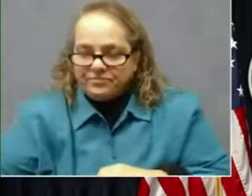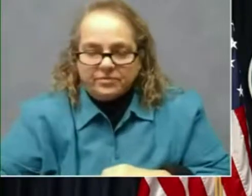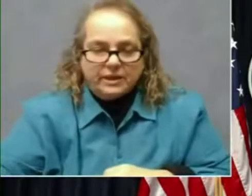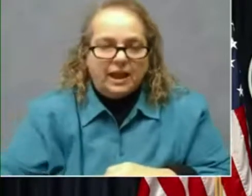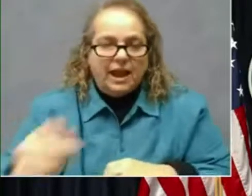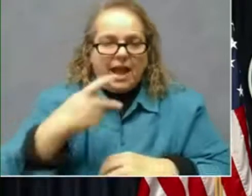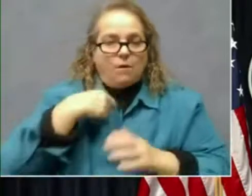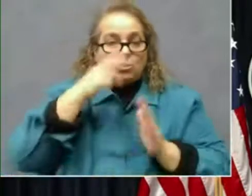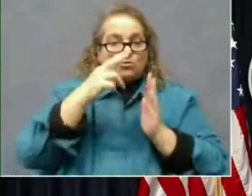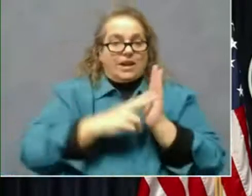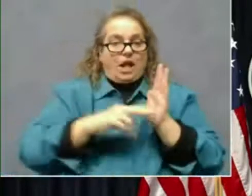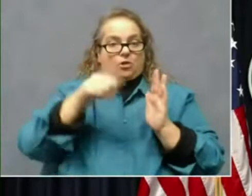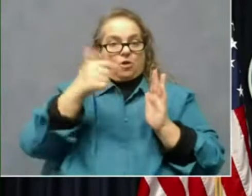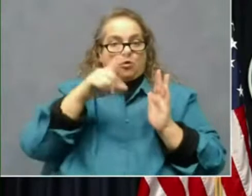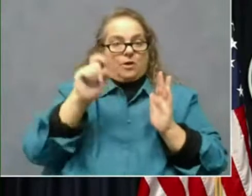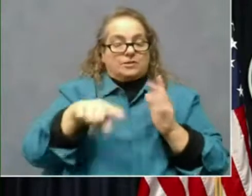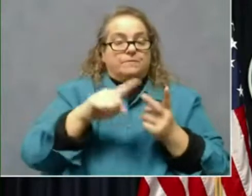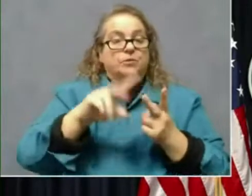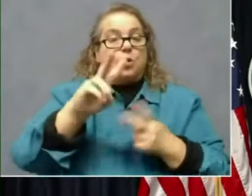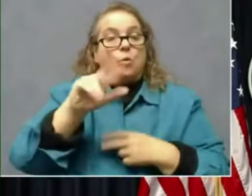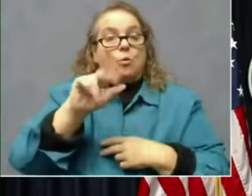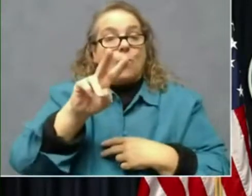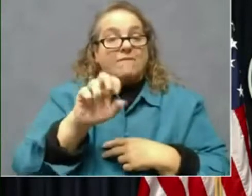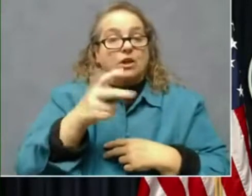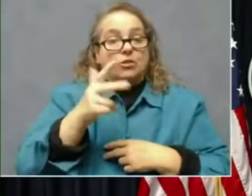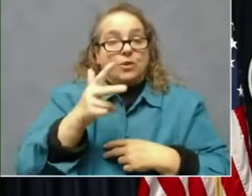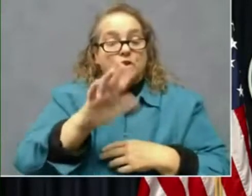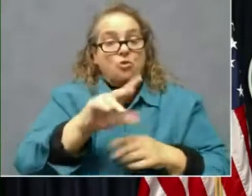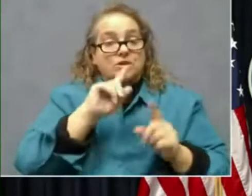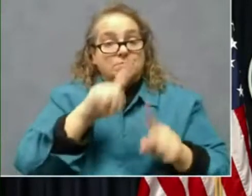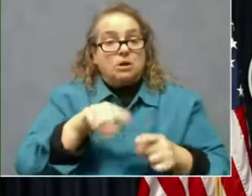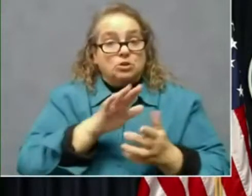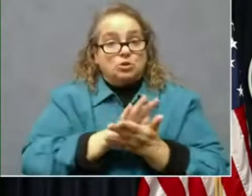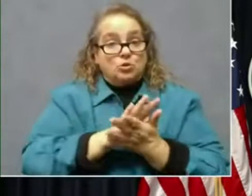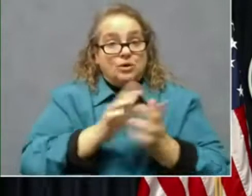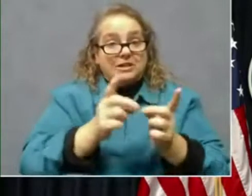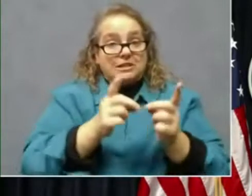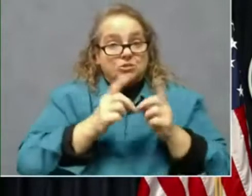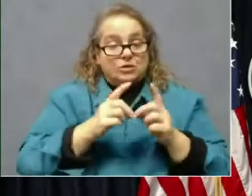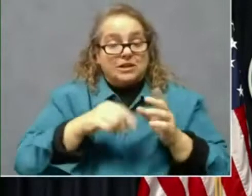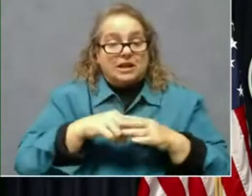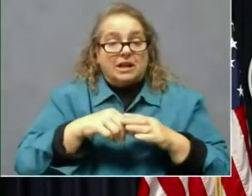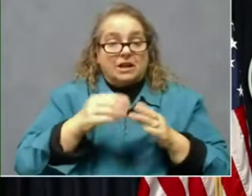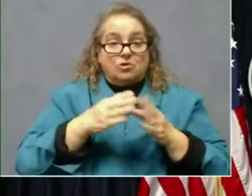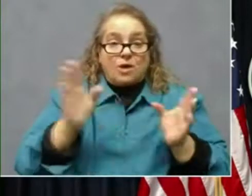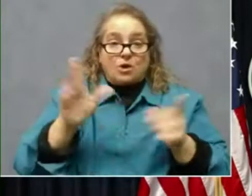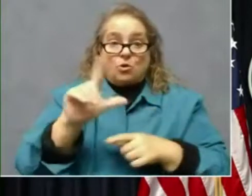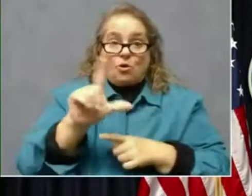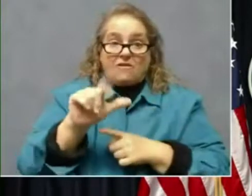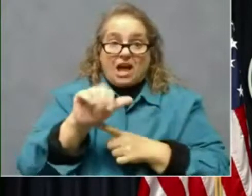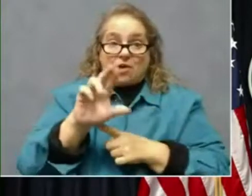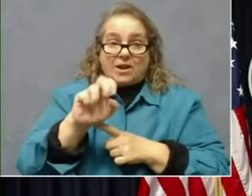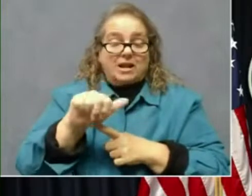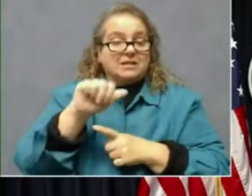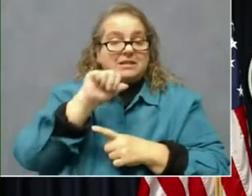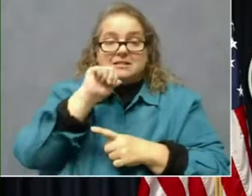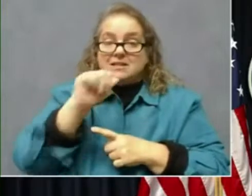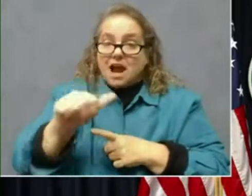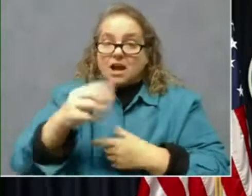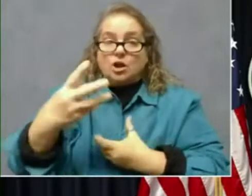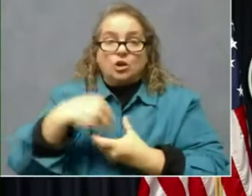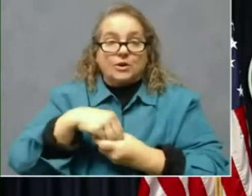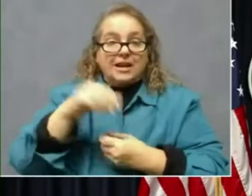Wave three, your response to a certain school district in the greater Louisville area that is not including AP courses and virtual learning option